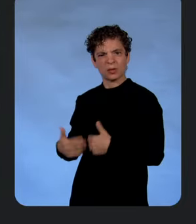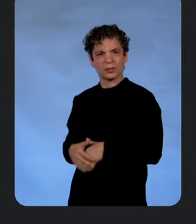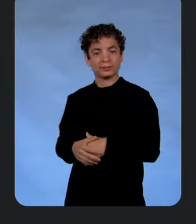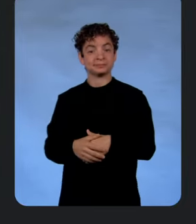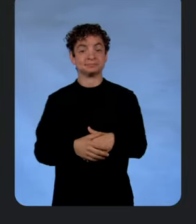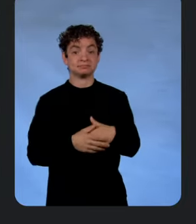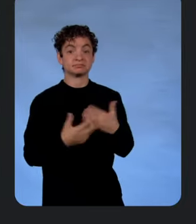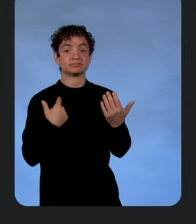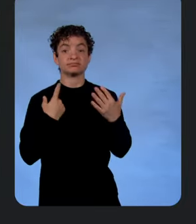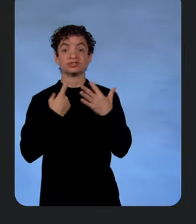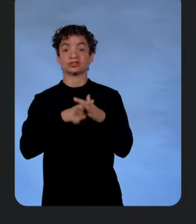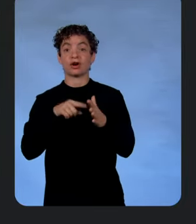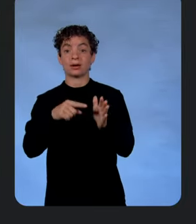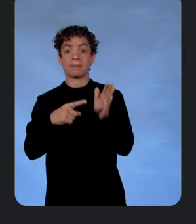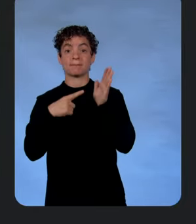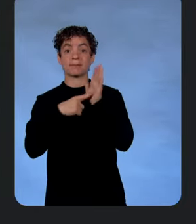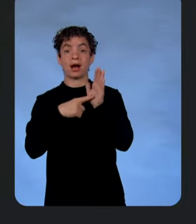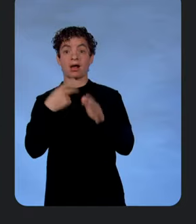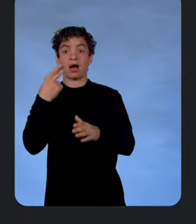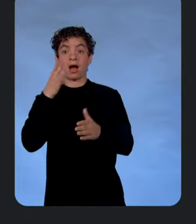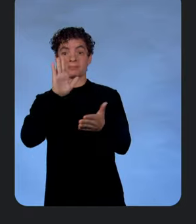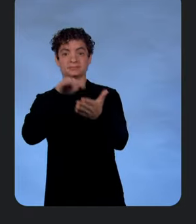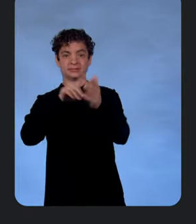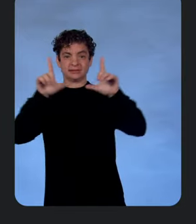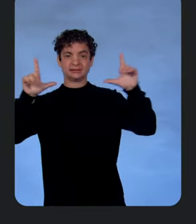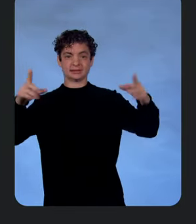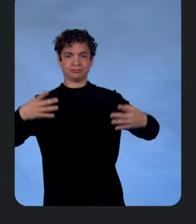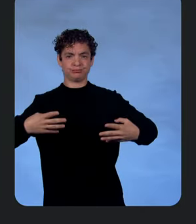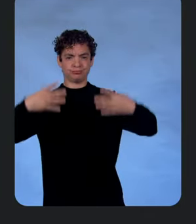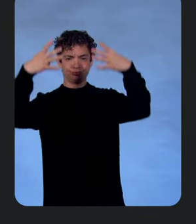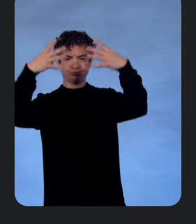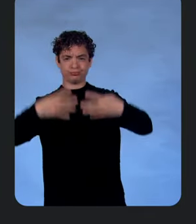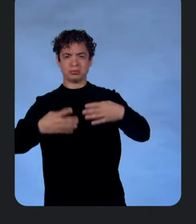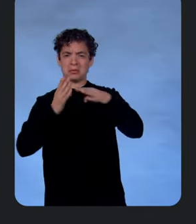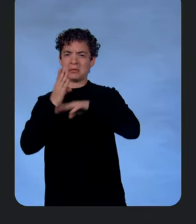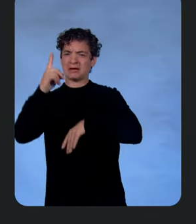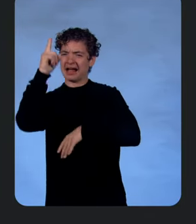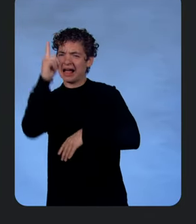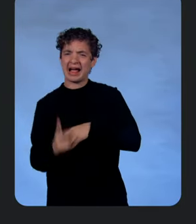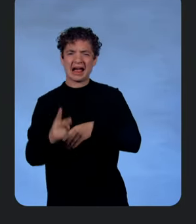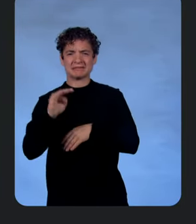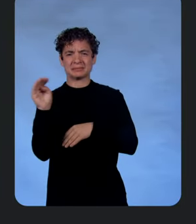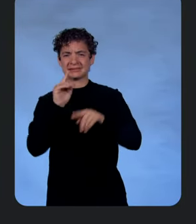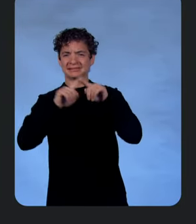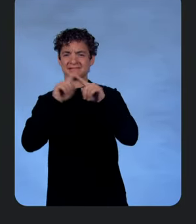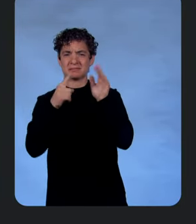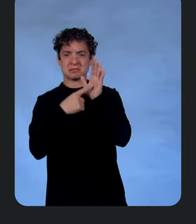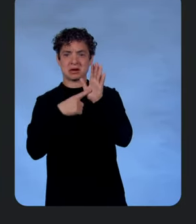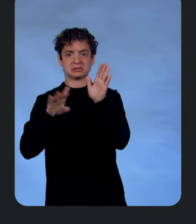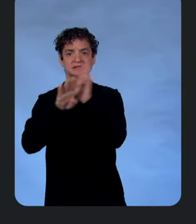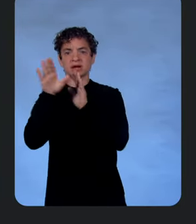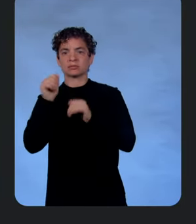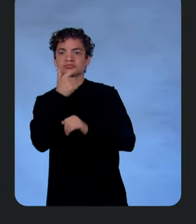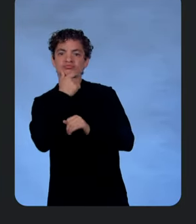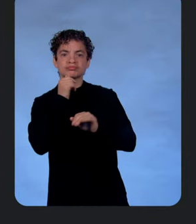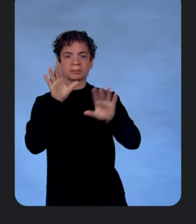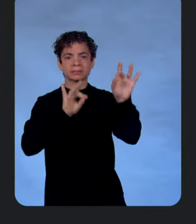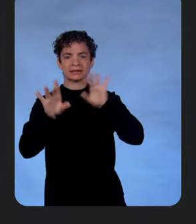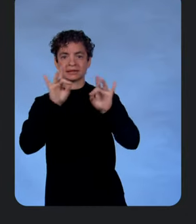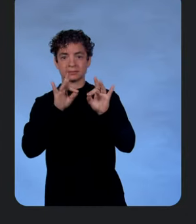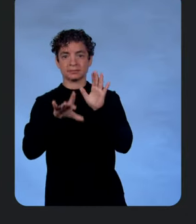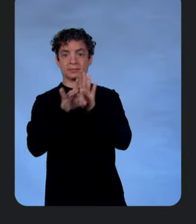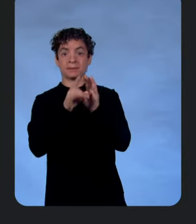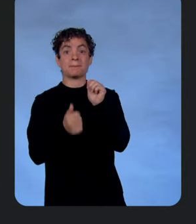So we start here in our model hub where we now have over half a million available models for developers to use. Look, one of our most popular models is